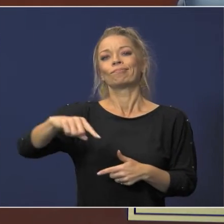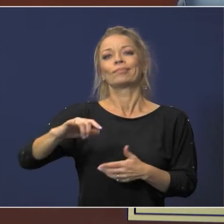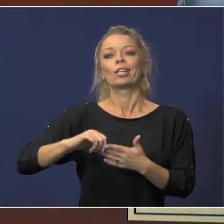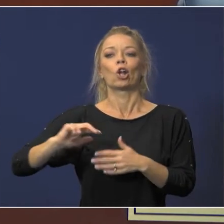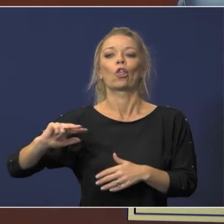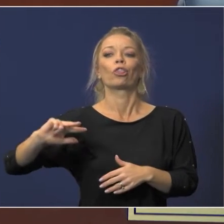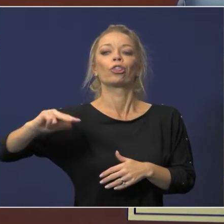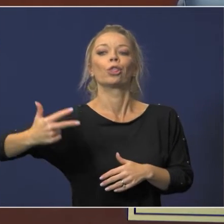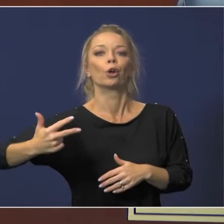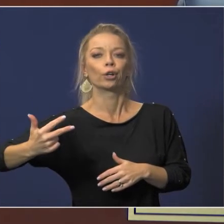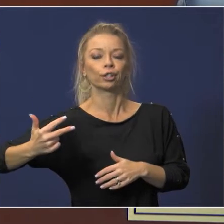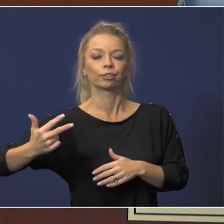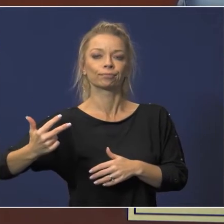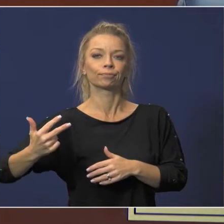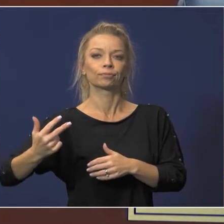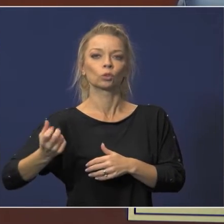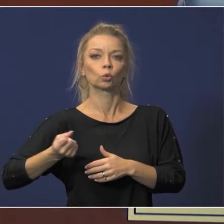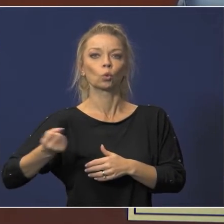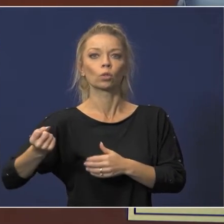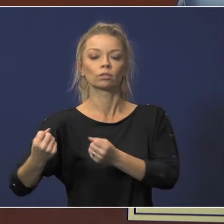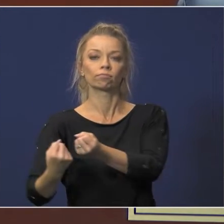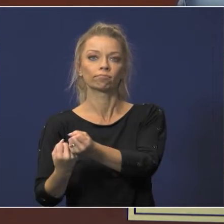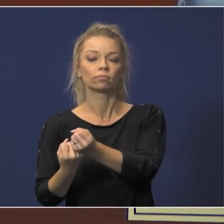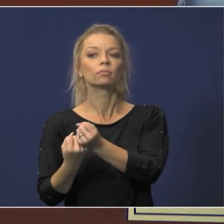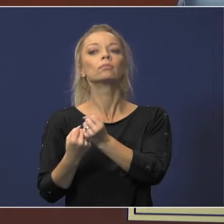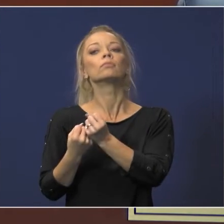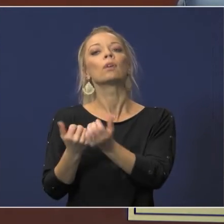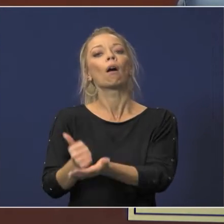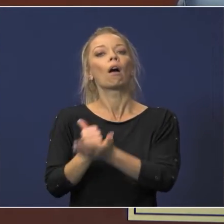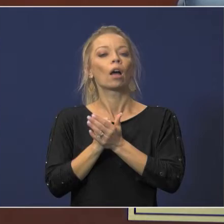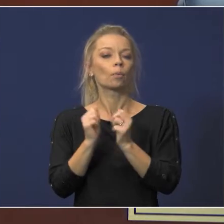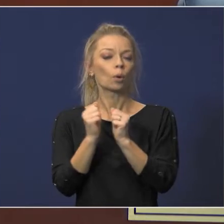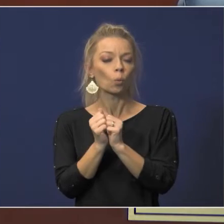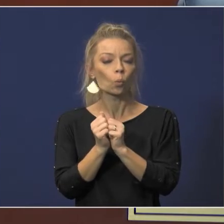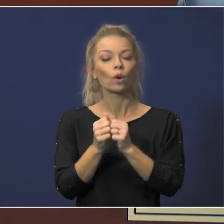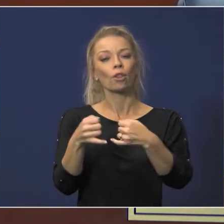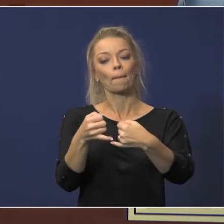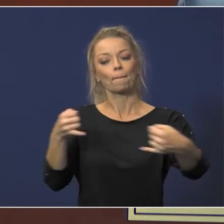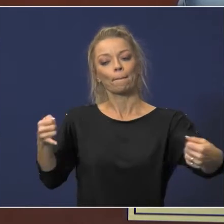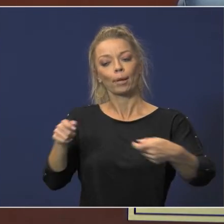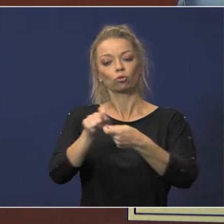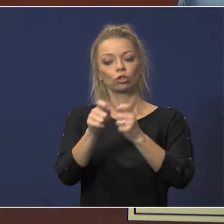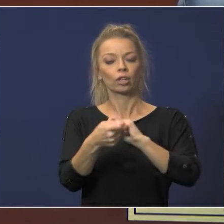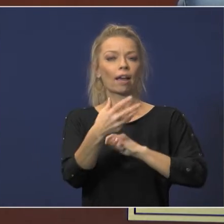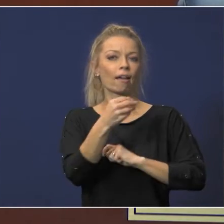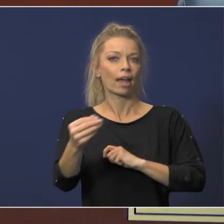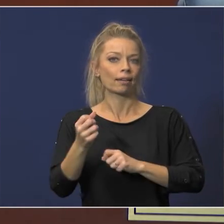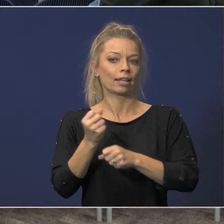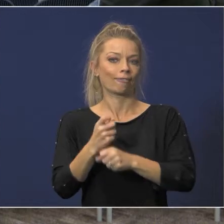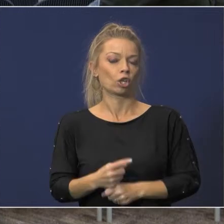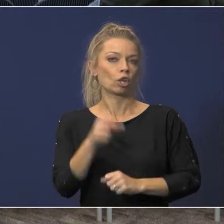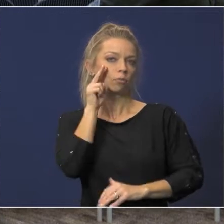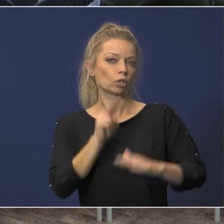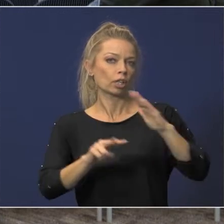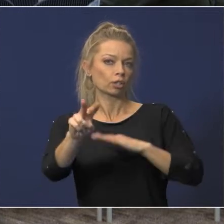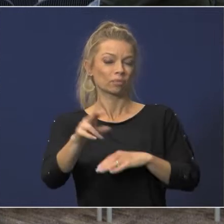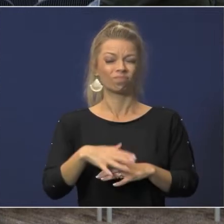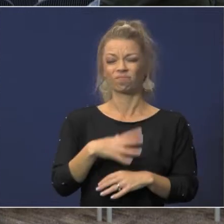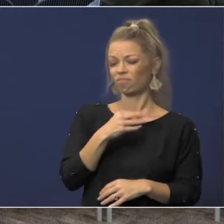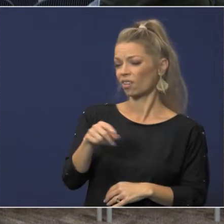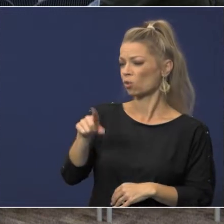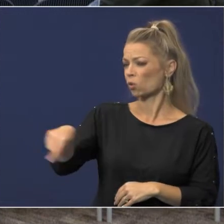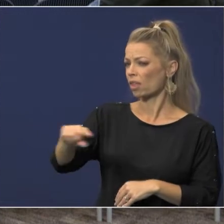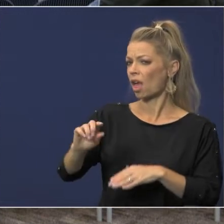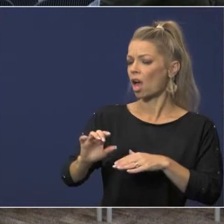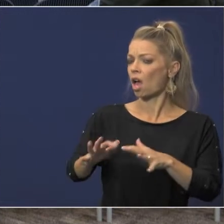source if you will to help us with our boundary changes and our yearly projections and do they update that analysis